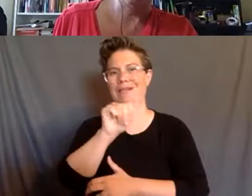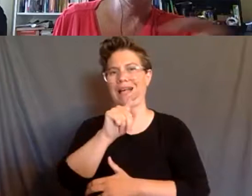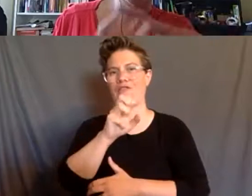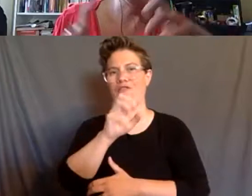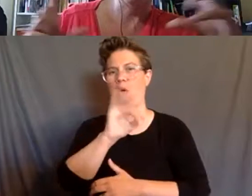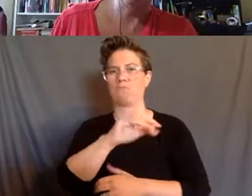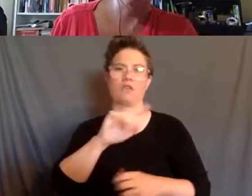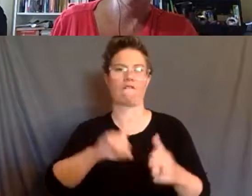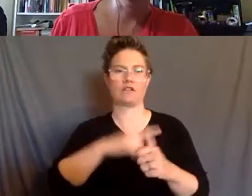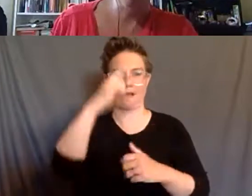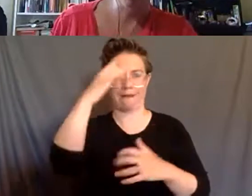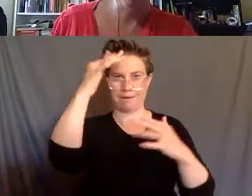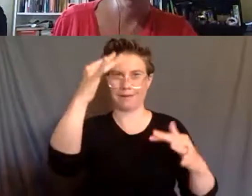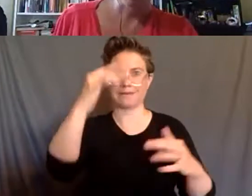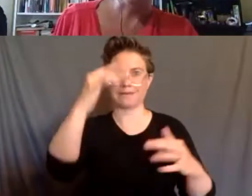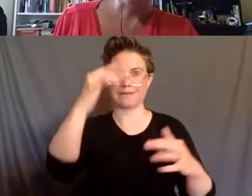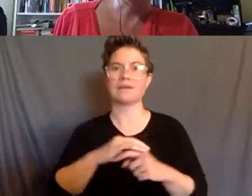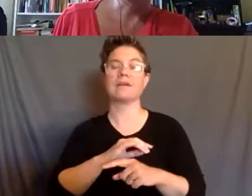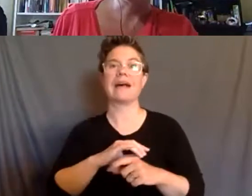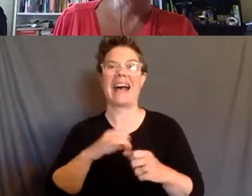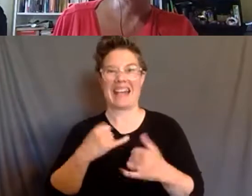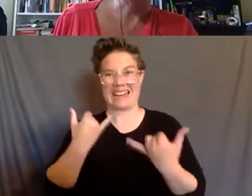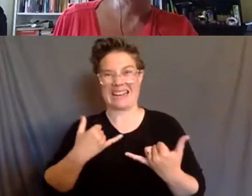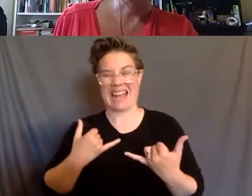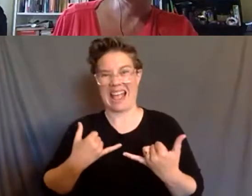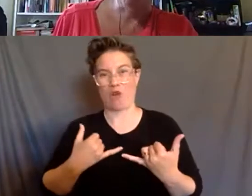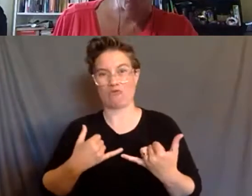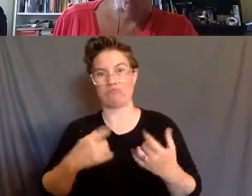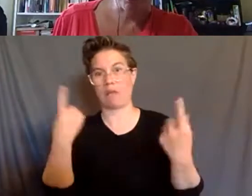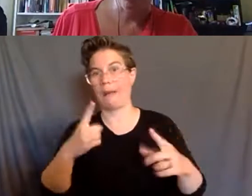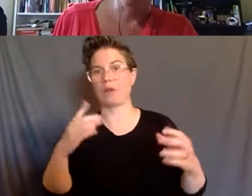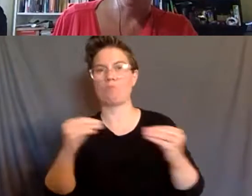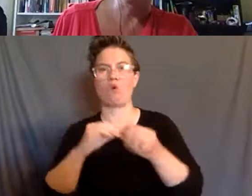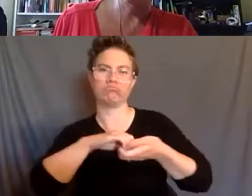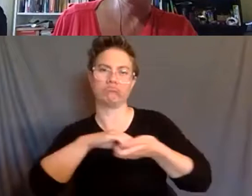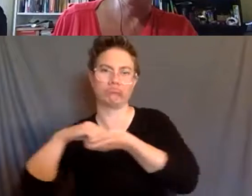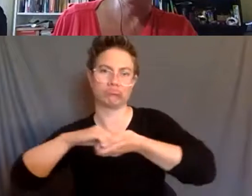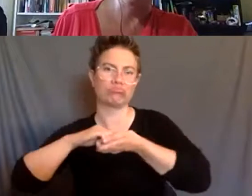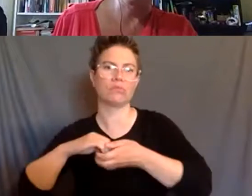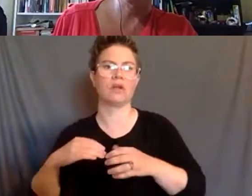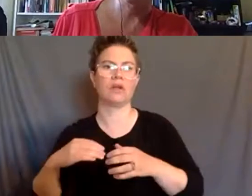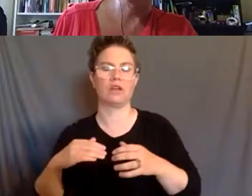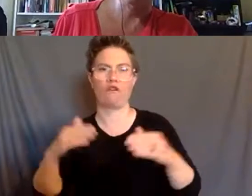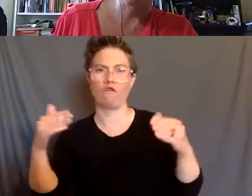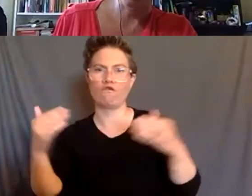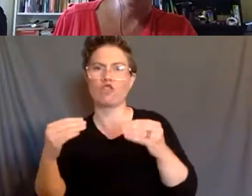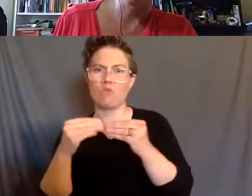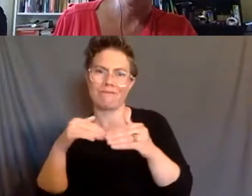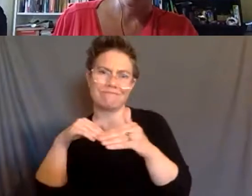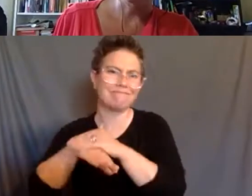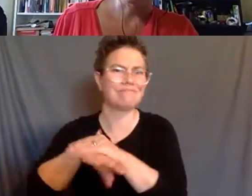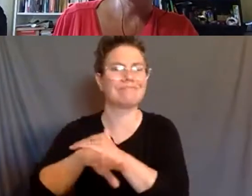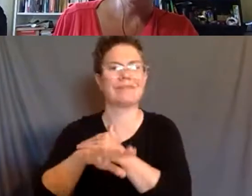more kind of coalitional efforts. I do think that there's more focus on access and disability justice.